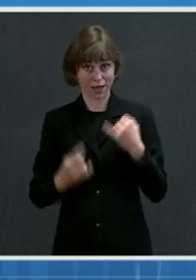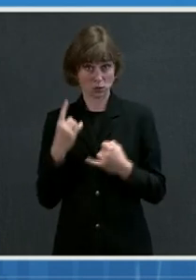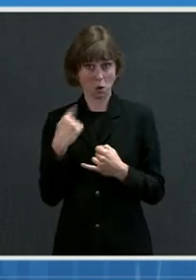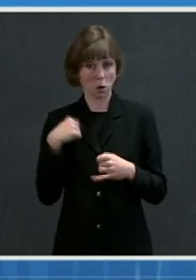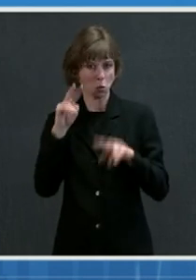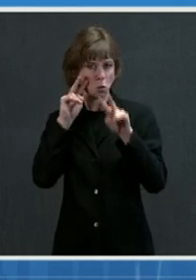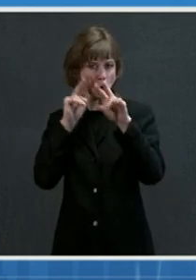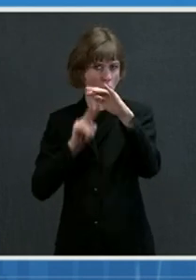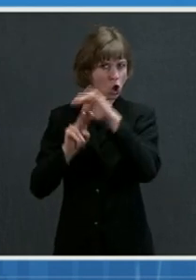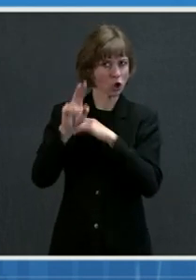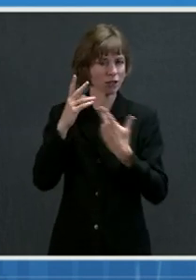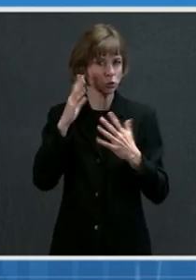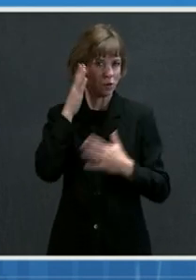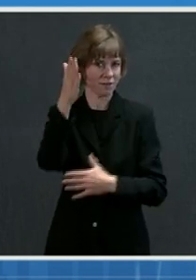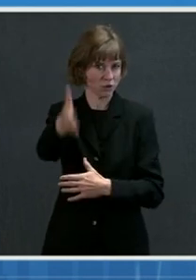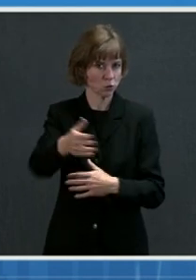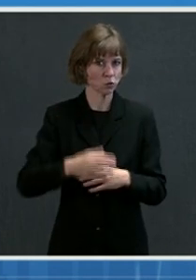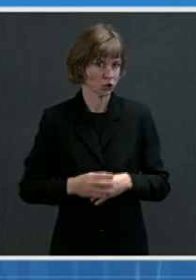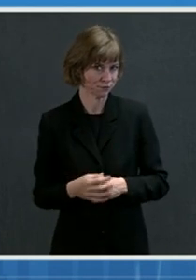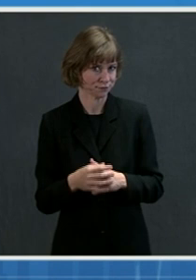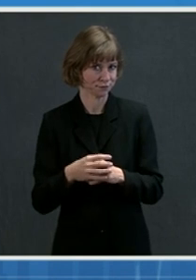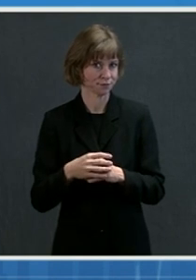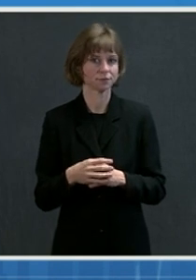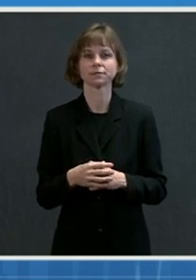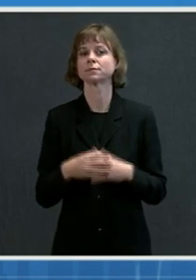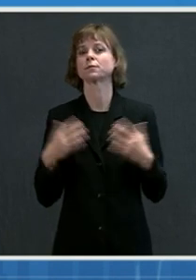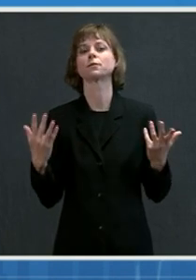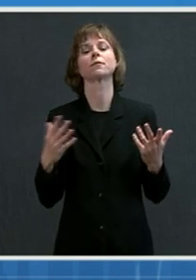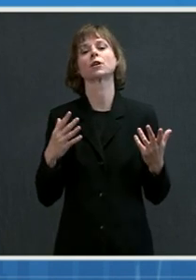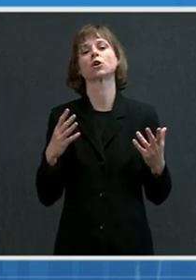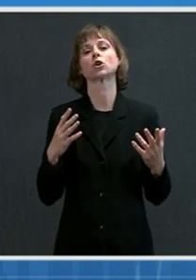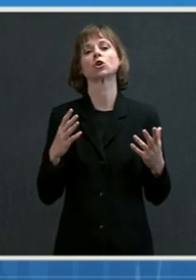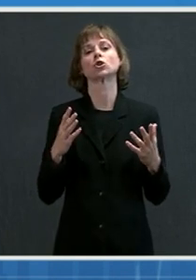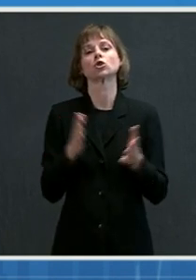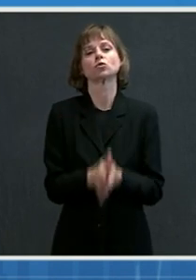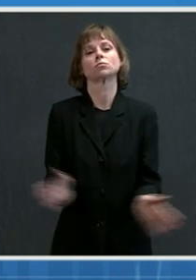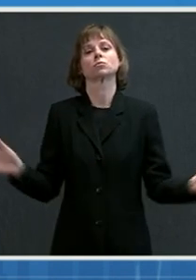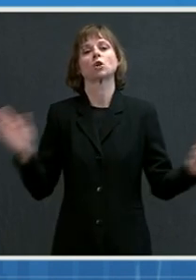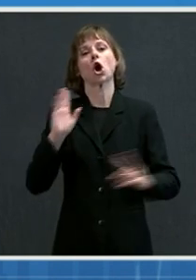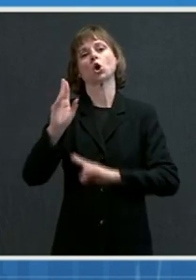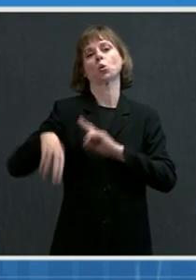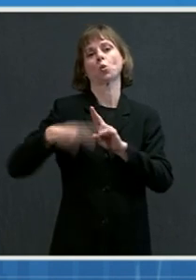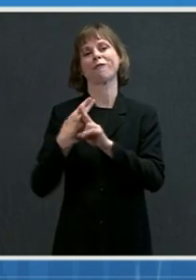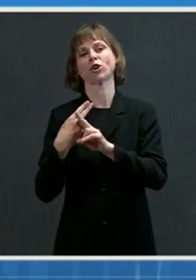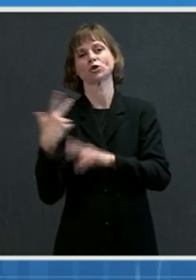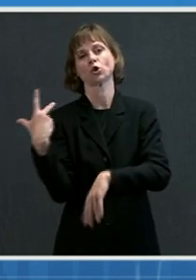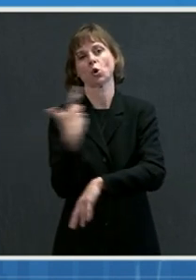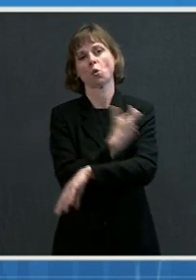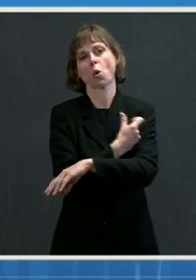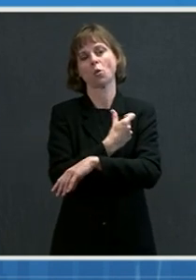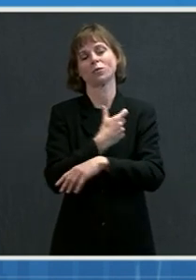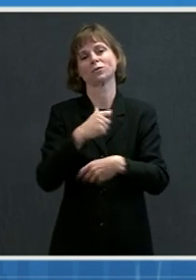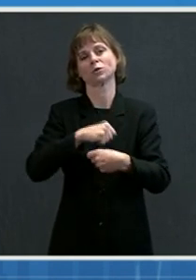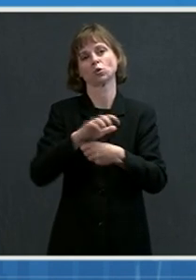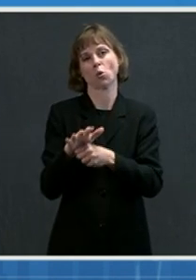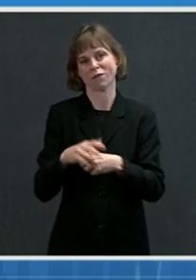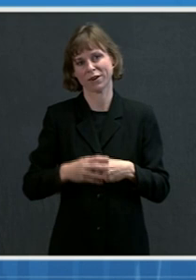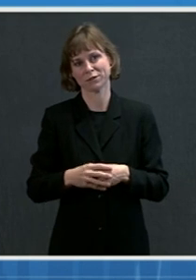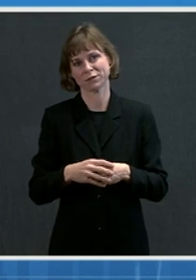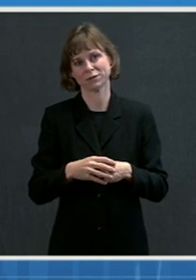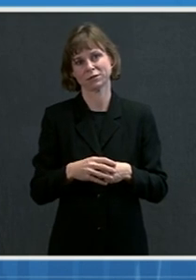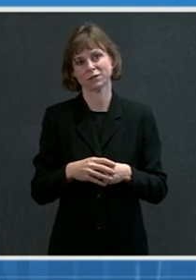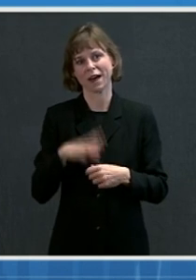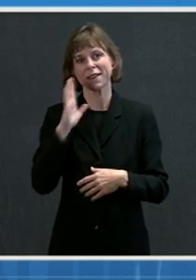future, namely a universal coronavirus vaccine, one that would handle variants of